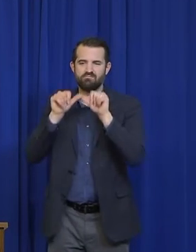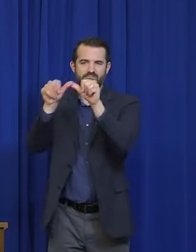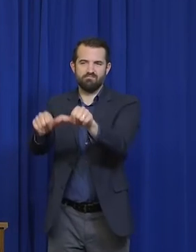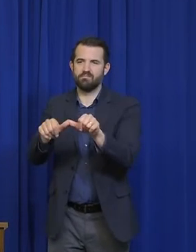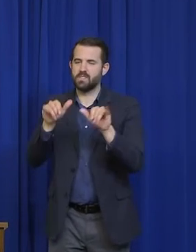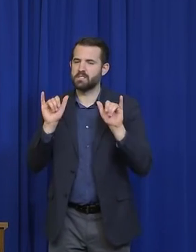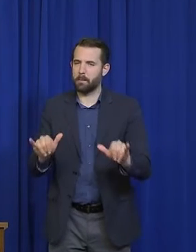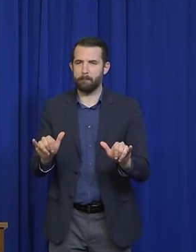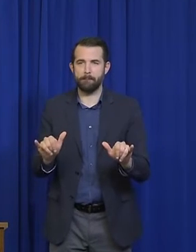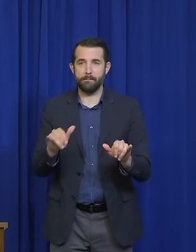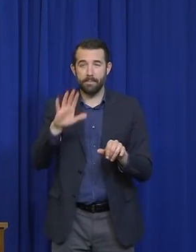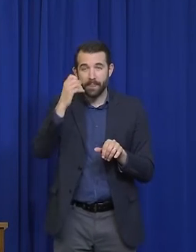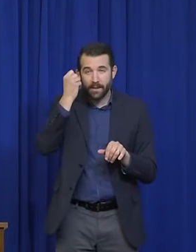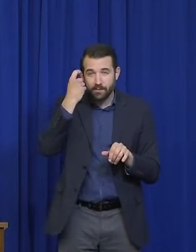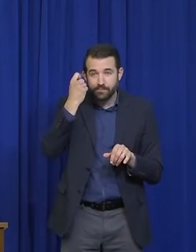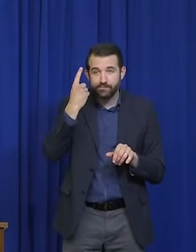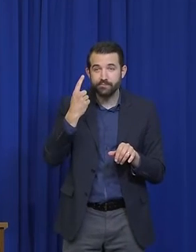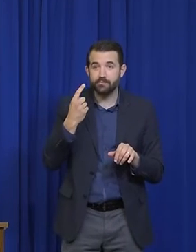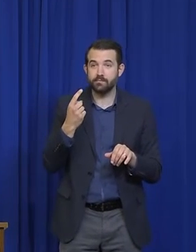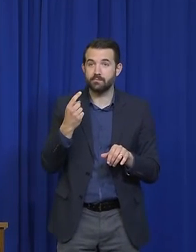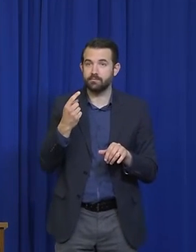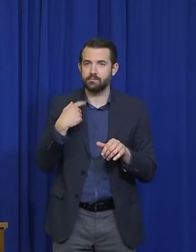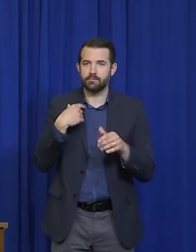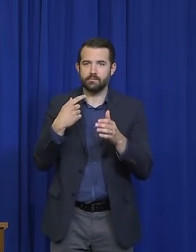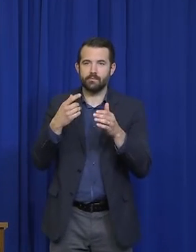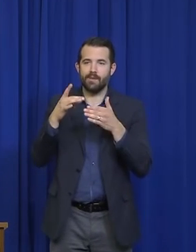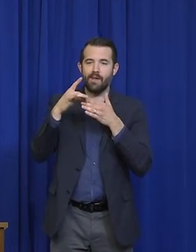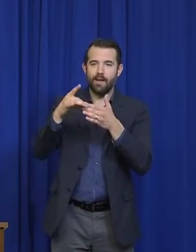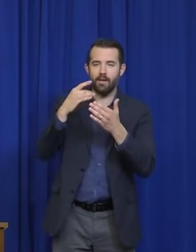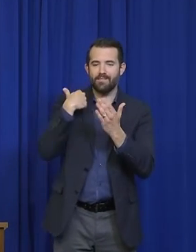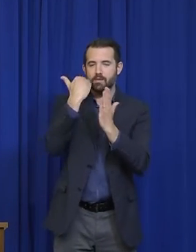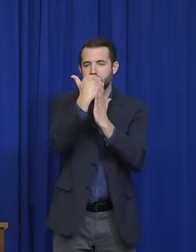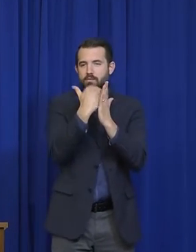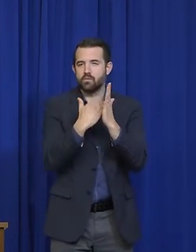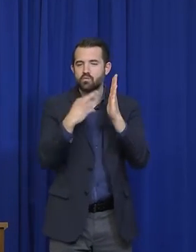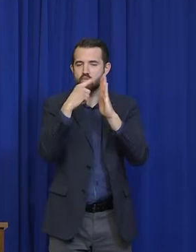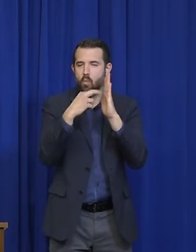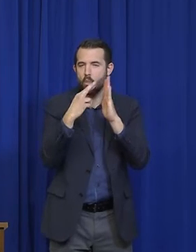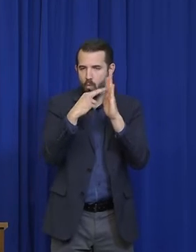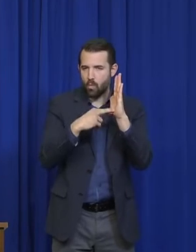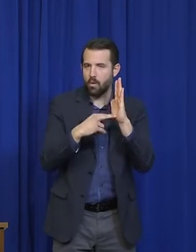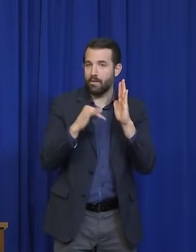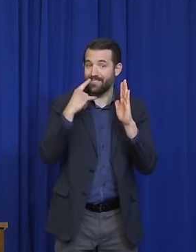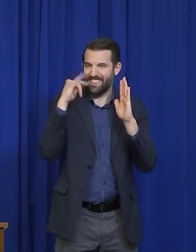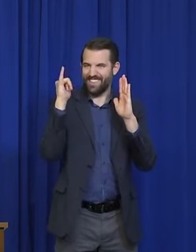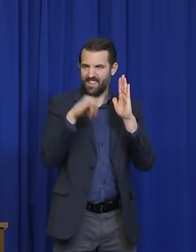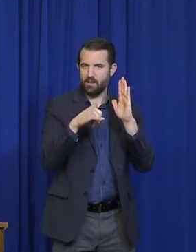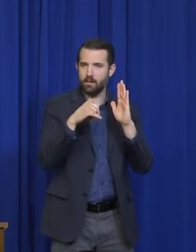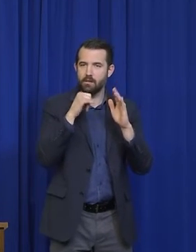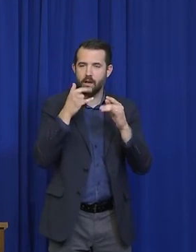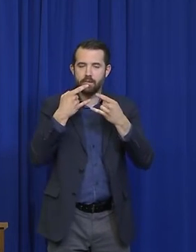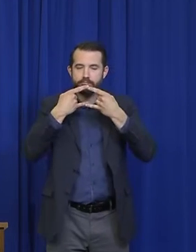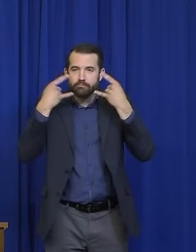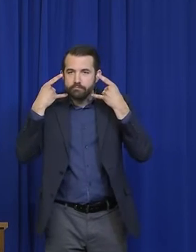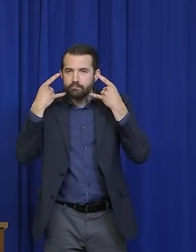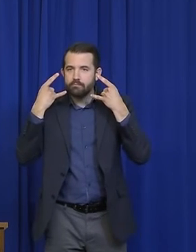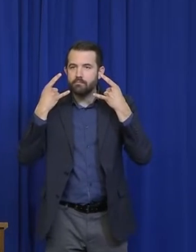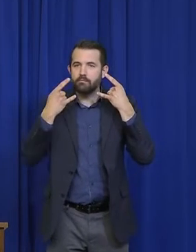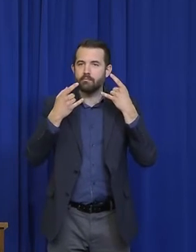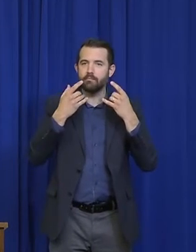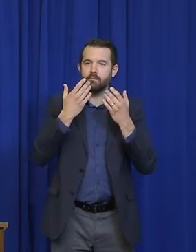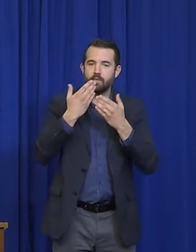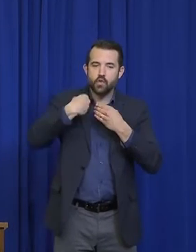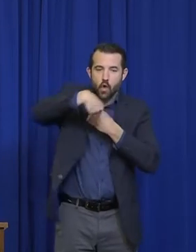we're not calling them masks. I think that's a misnomer. But face coverings. There will be guidance on that. But it's primarily